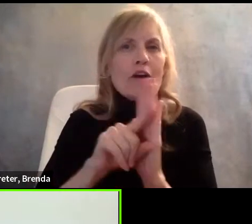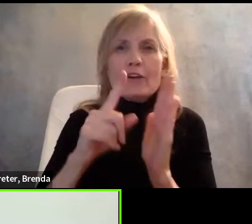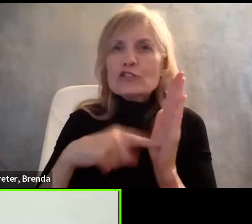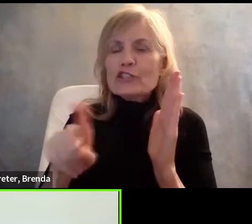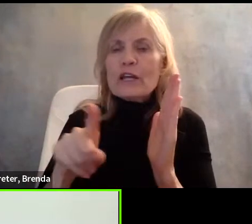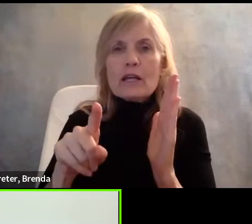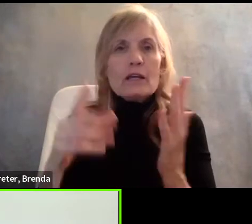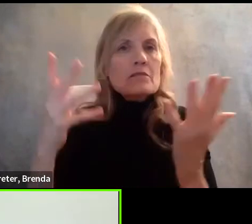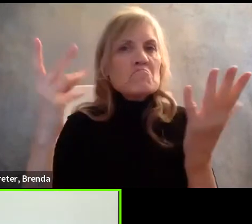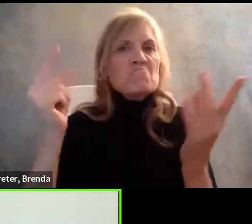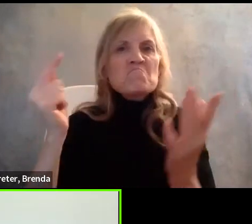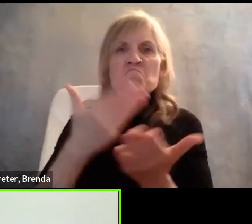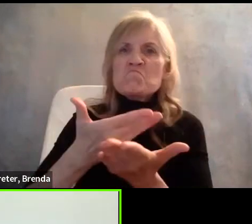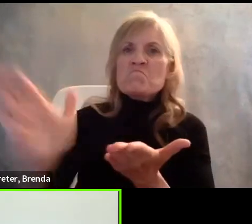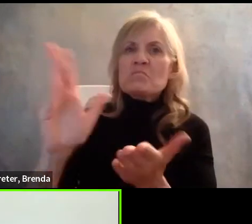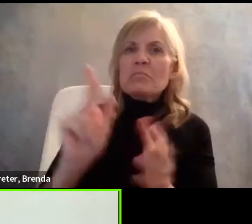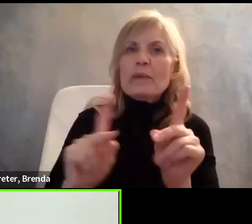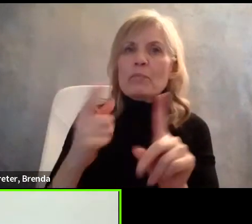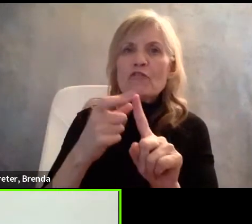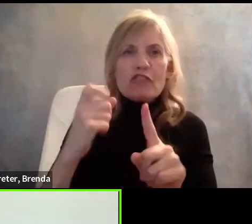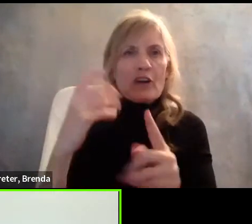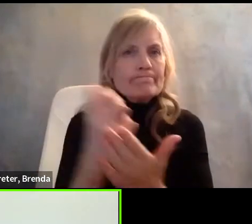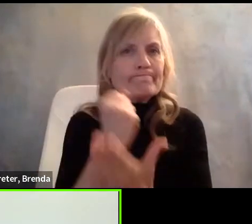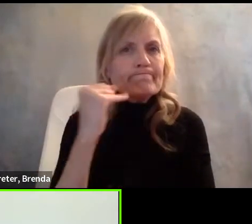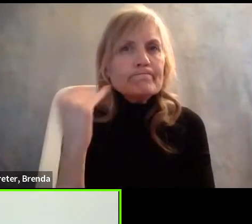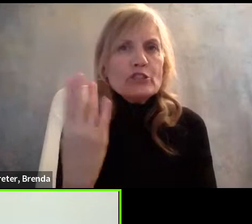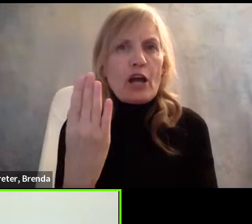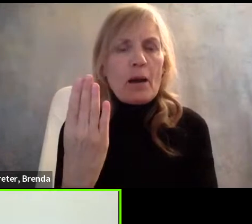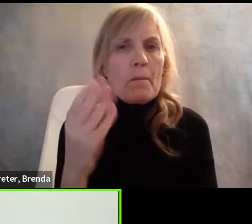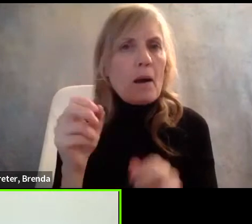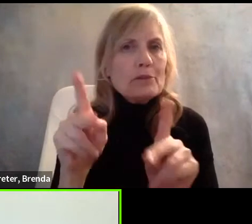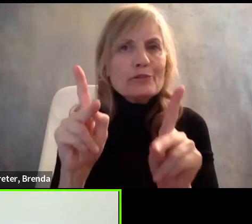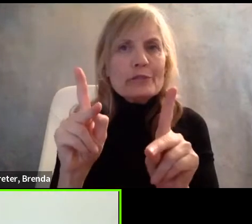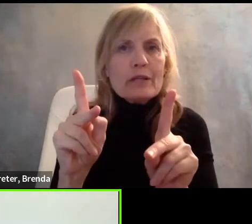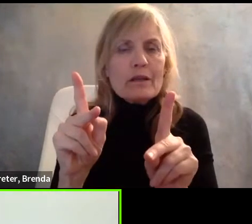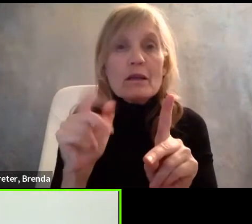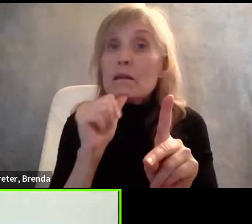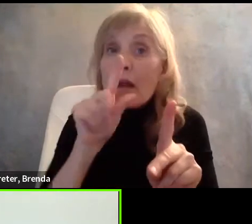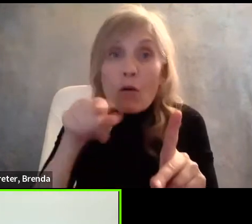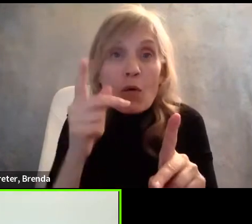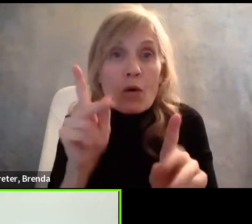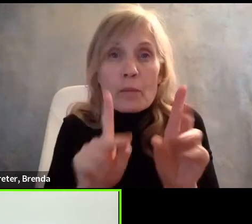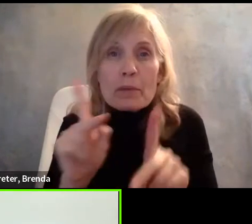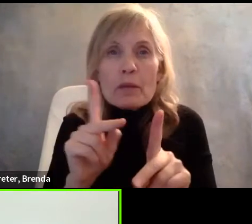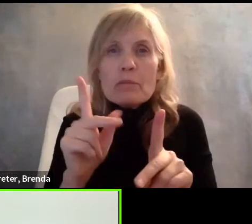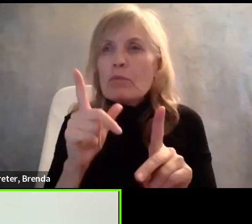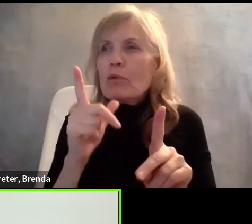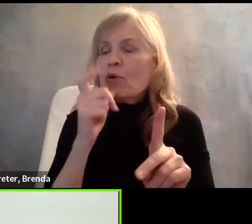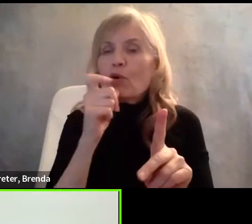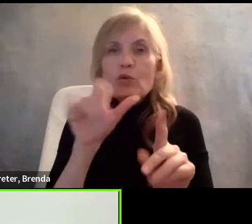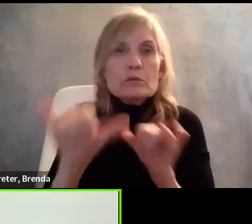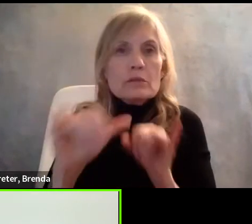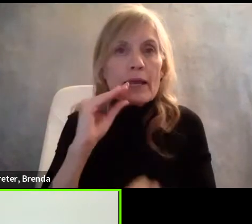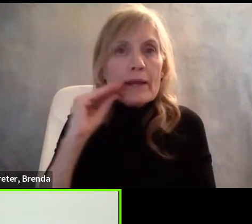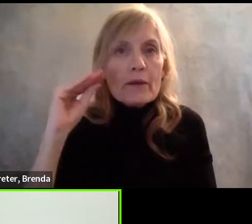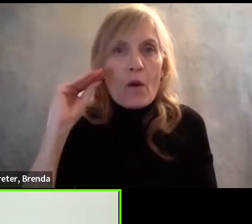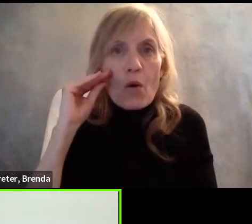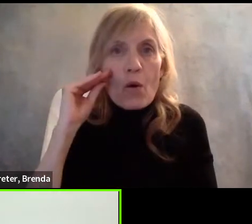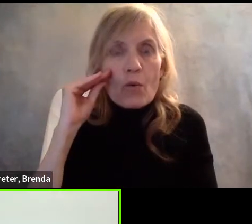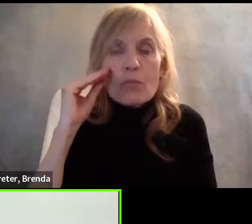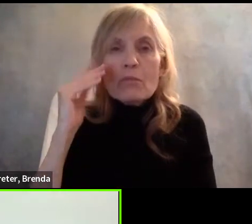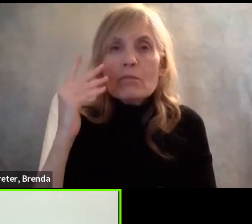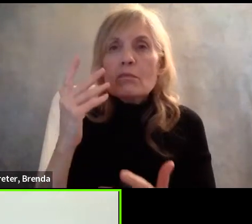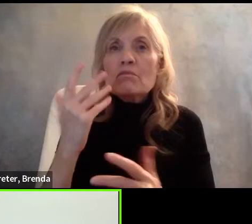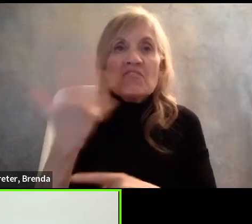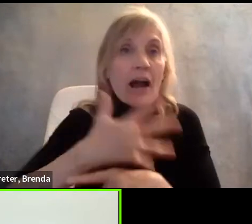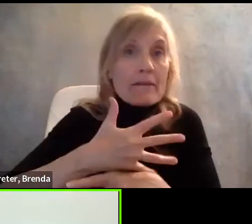people locked out of opportunity. And this is not just individuals who maybe have been home five or 10, I mean, have come home